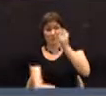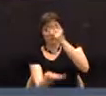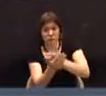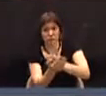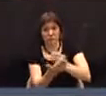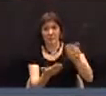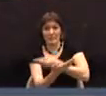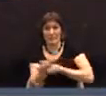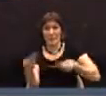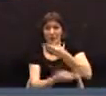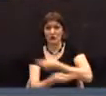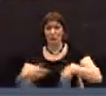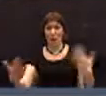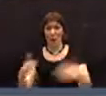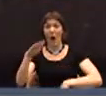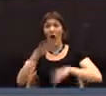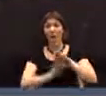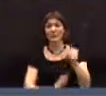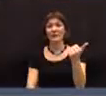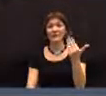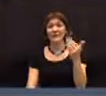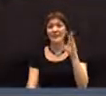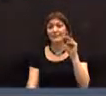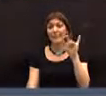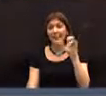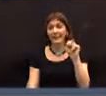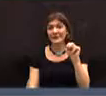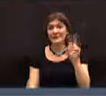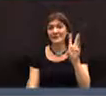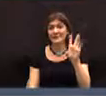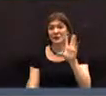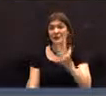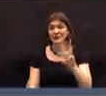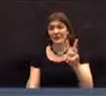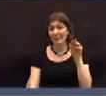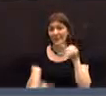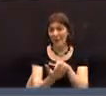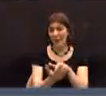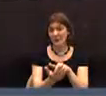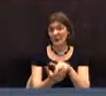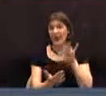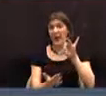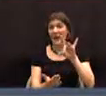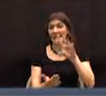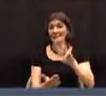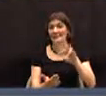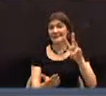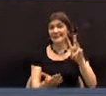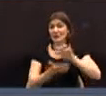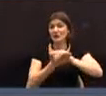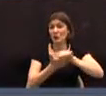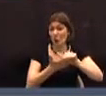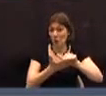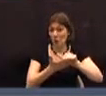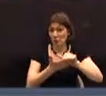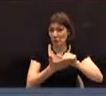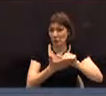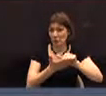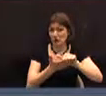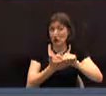sum not to exceed $15,666,866,